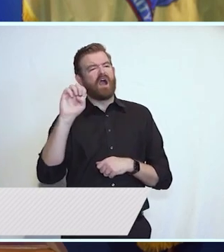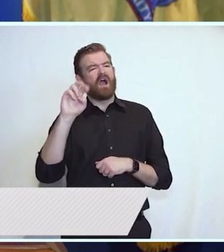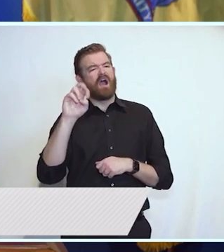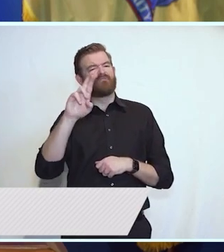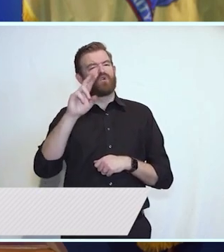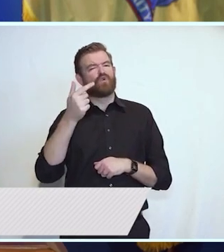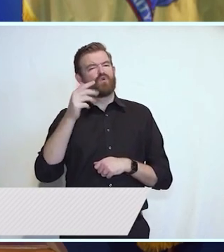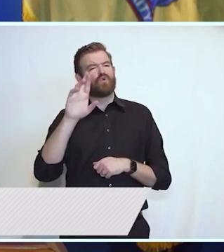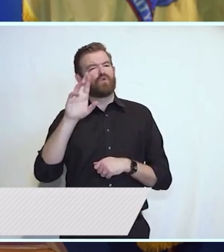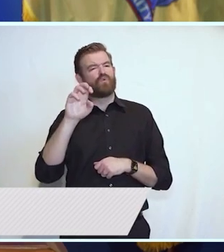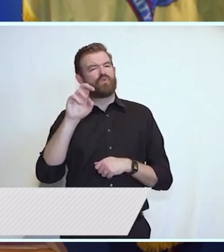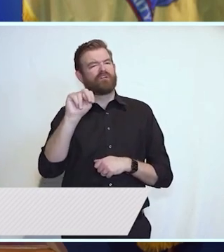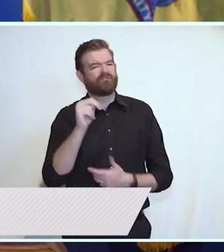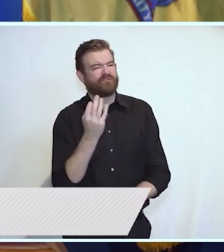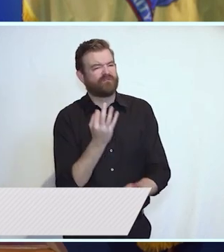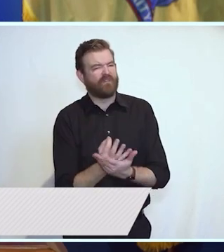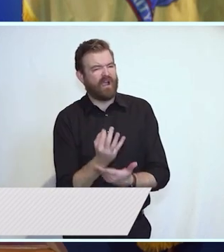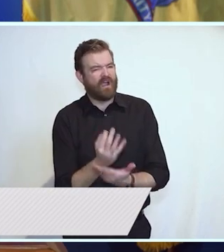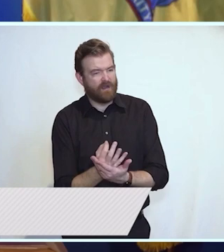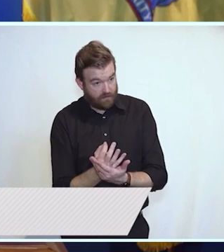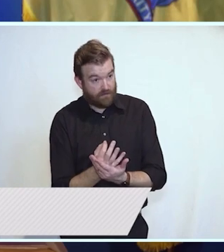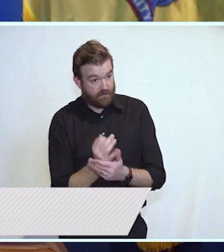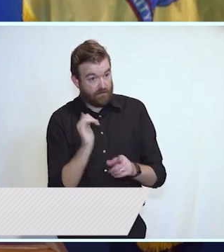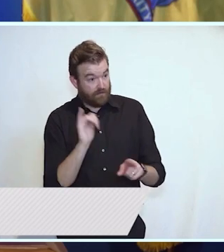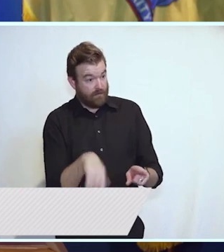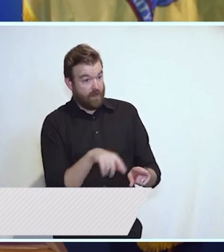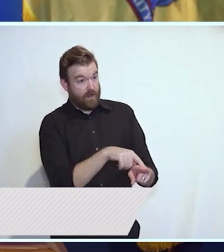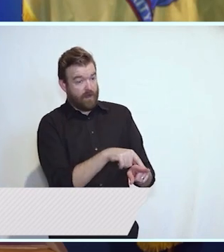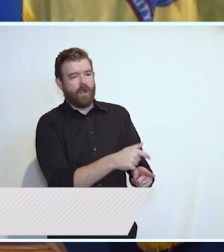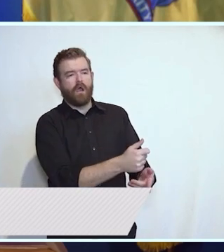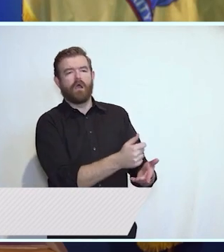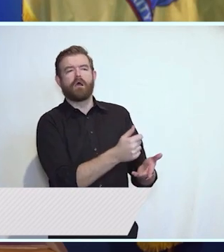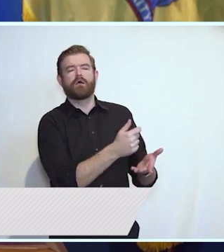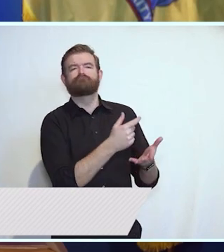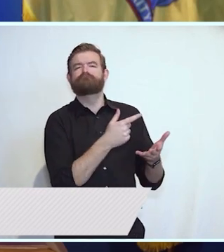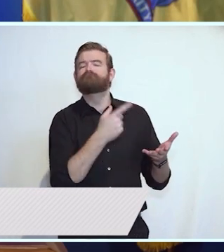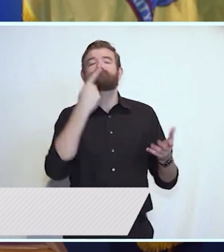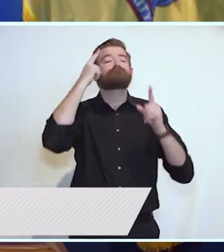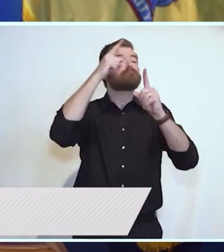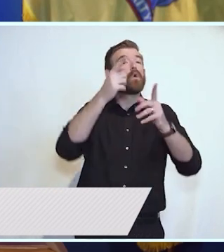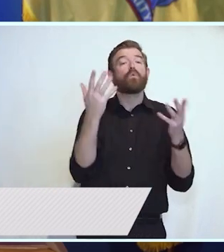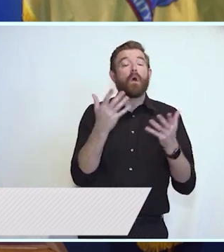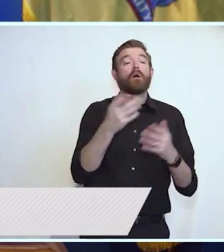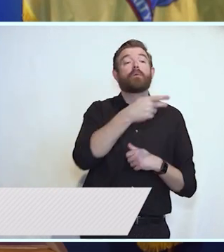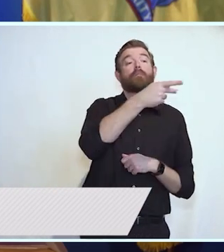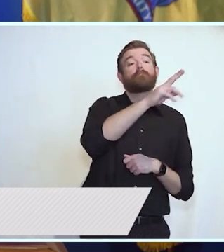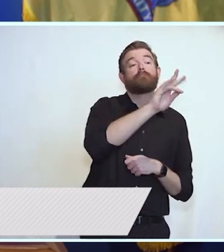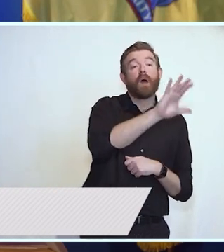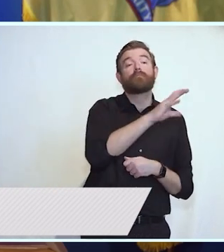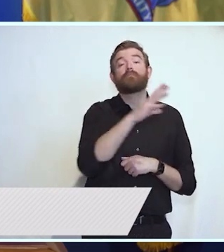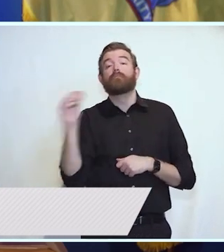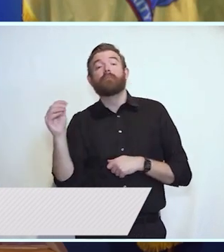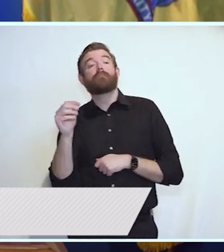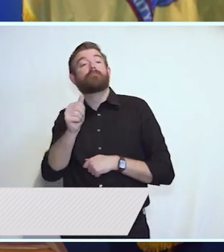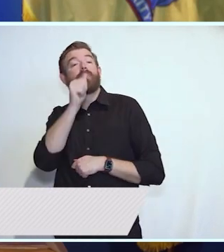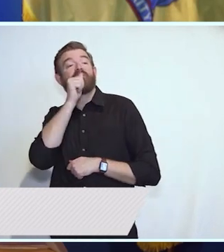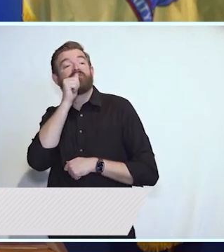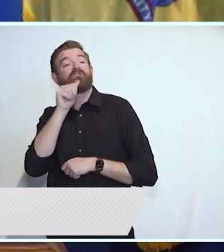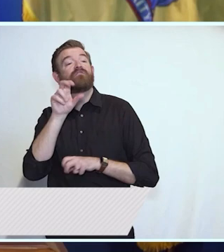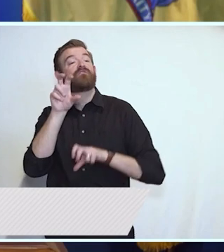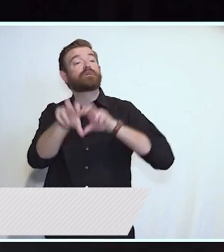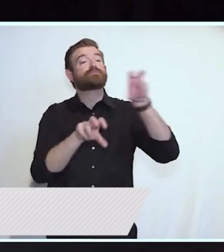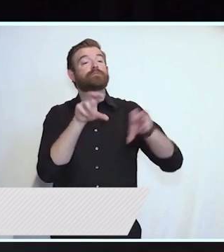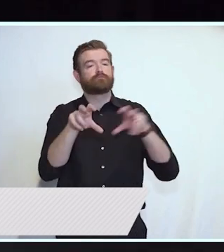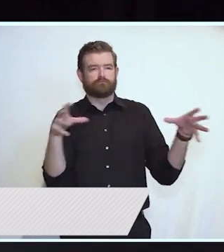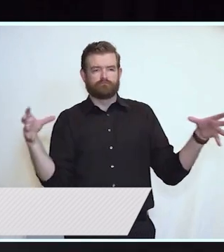will get to work pairing both public and private investment to support the next generation of leading-edge technology startup